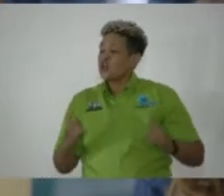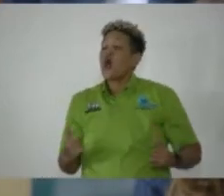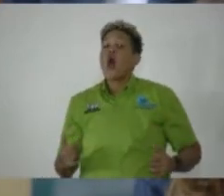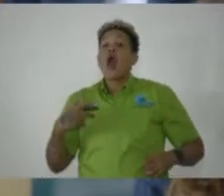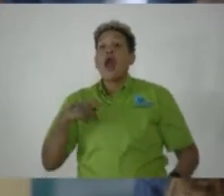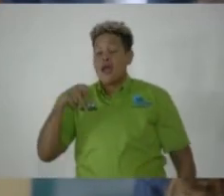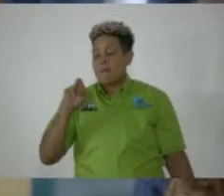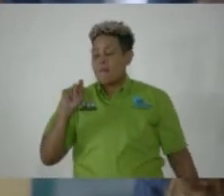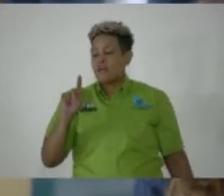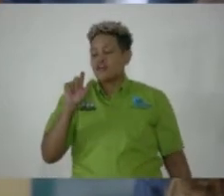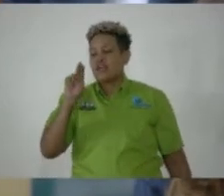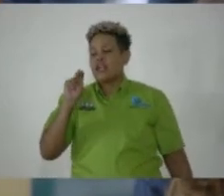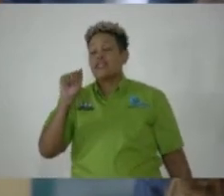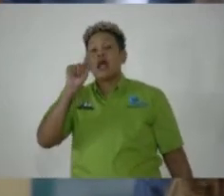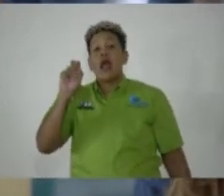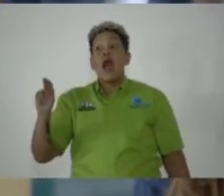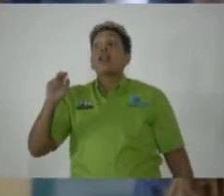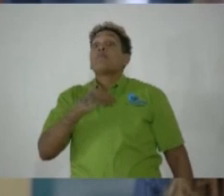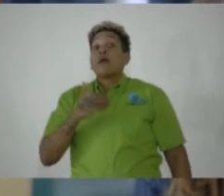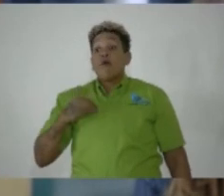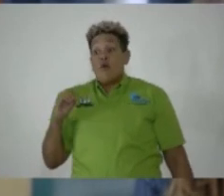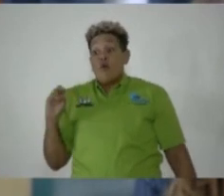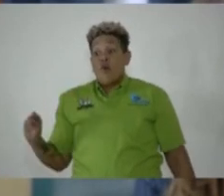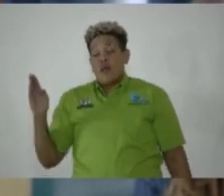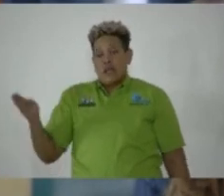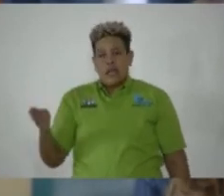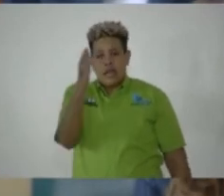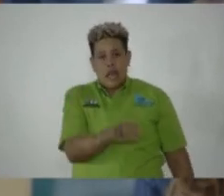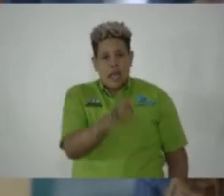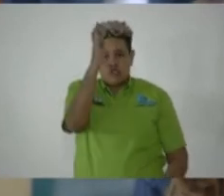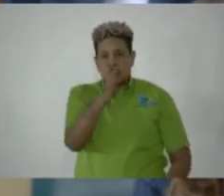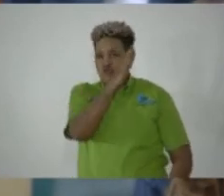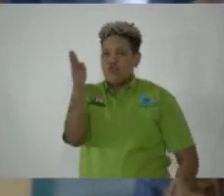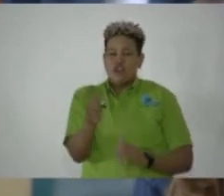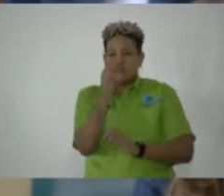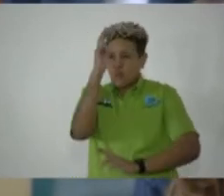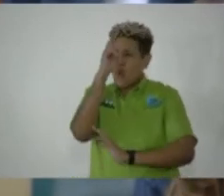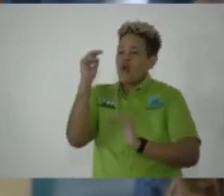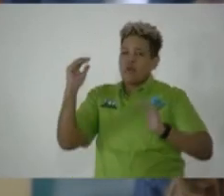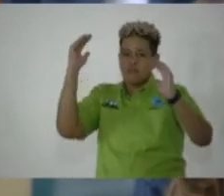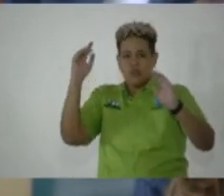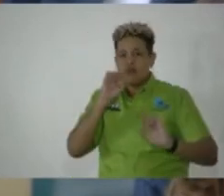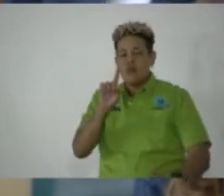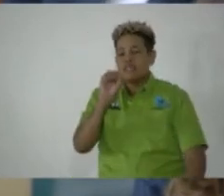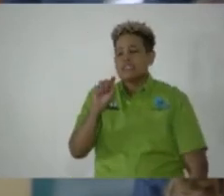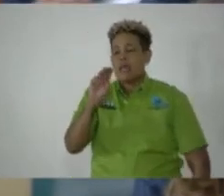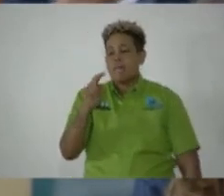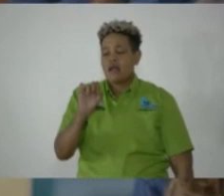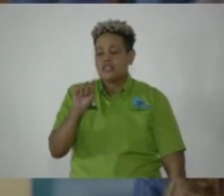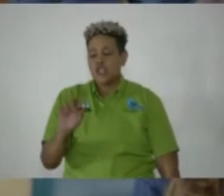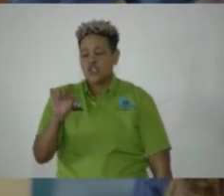Patrick Clinton Allen, member of the Order of the Nation, Knight Grand Cross of the Most Distinguished Order of St. Michael and St. George,